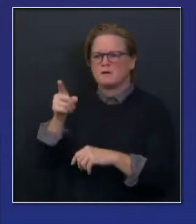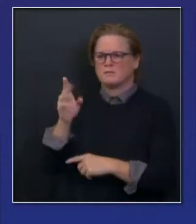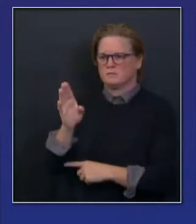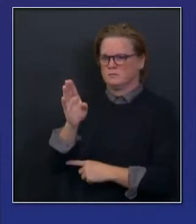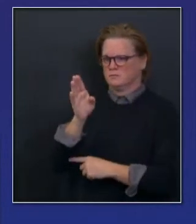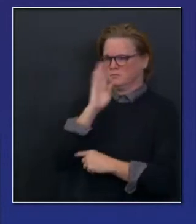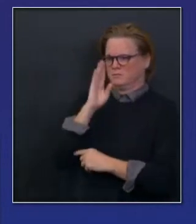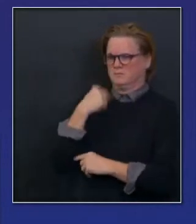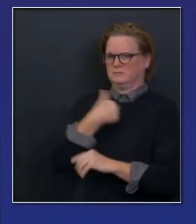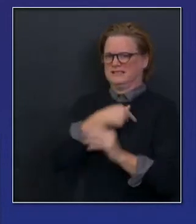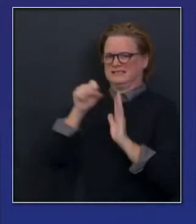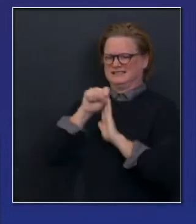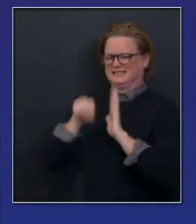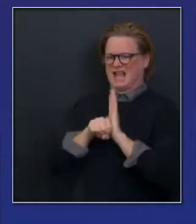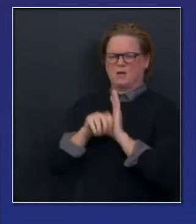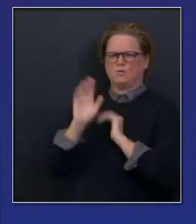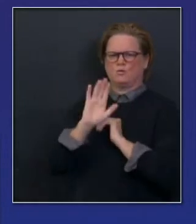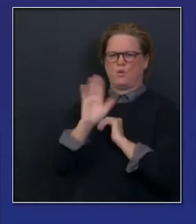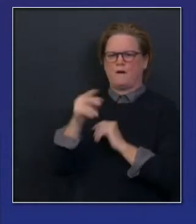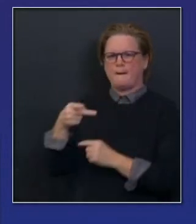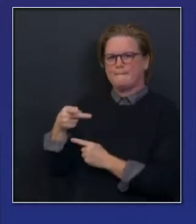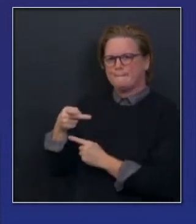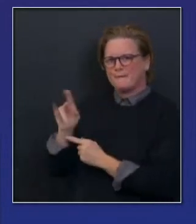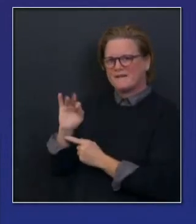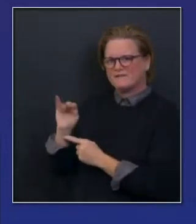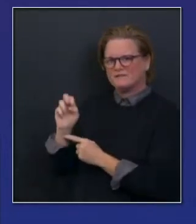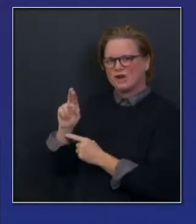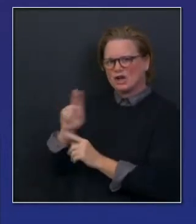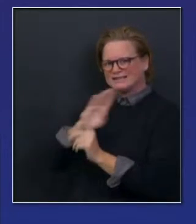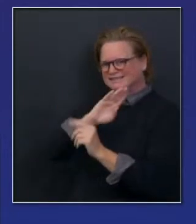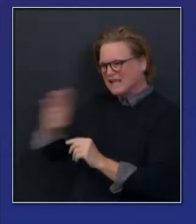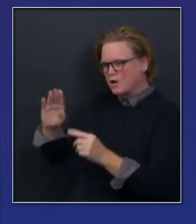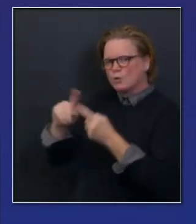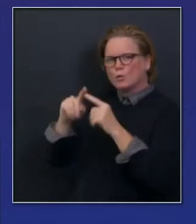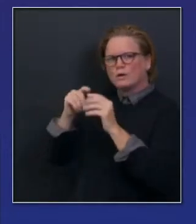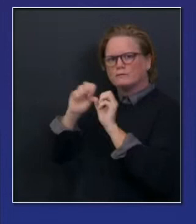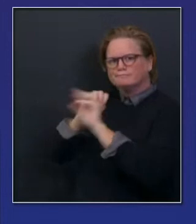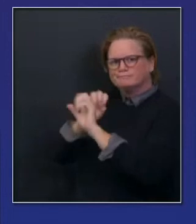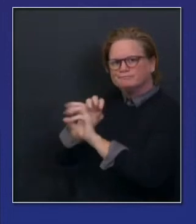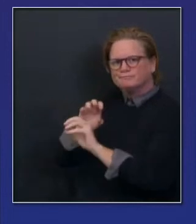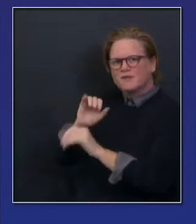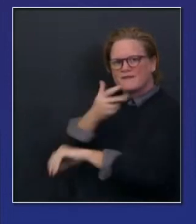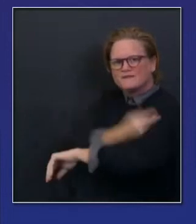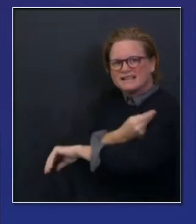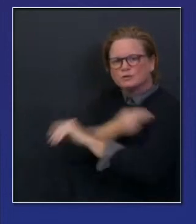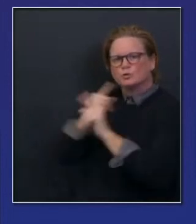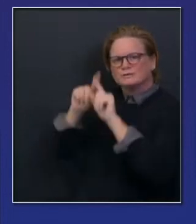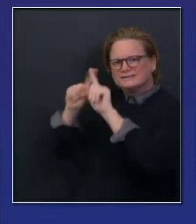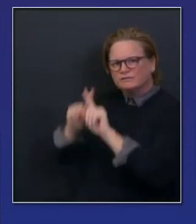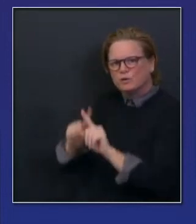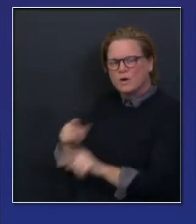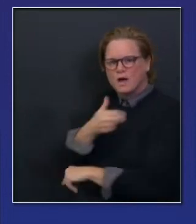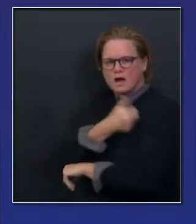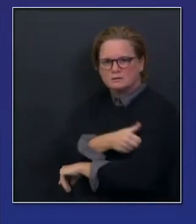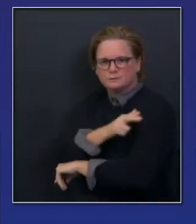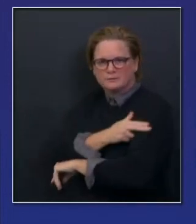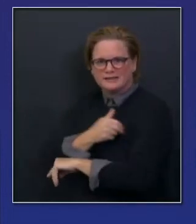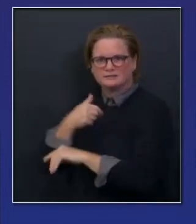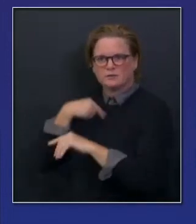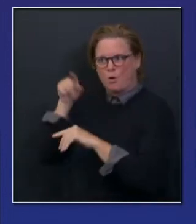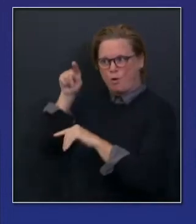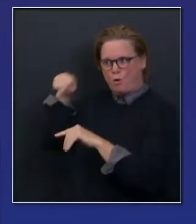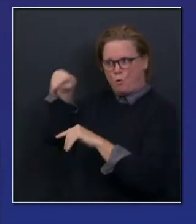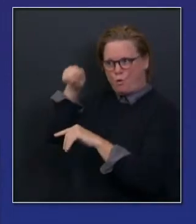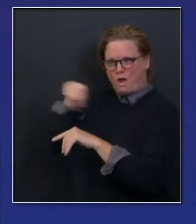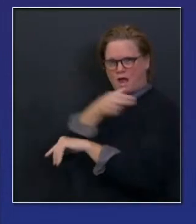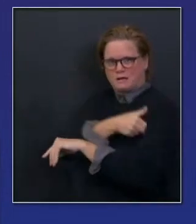beginning of this presentation. And so we'll update you to the extent possible in real time. But I'm going to ask Dr. Galli to talk more specifically